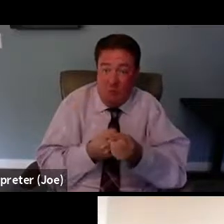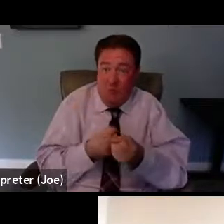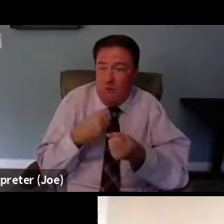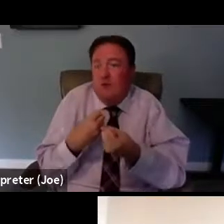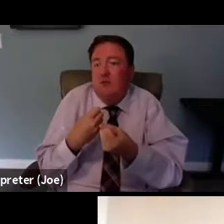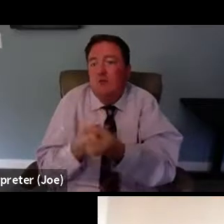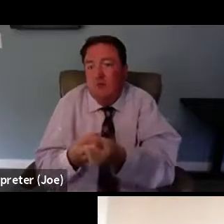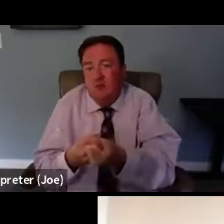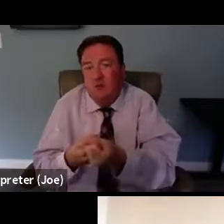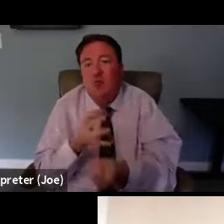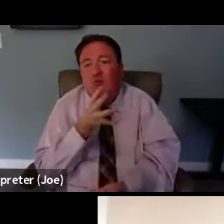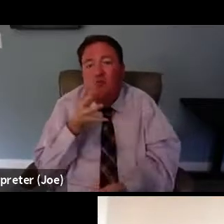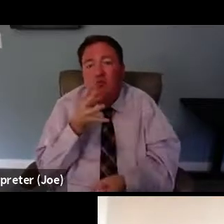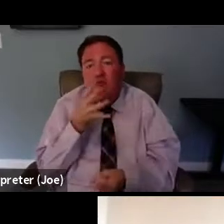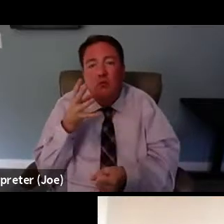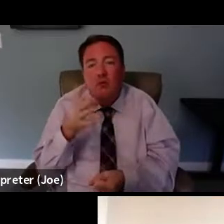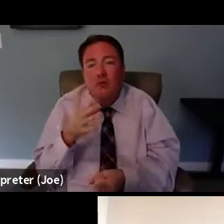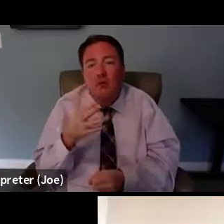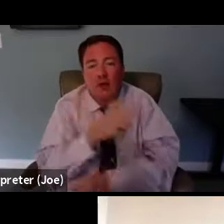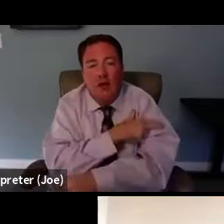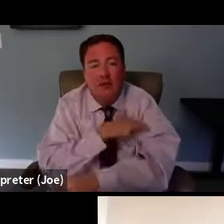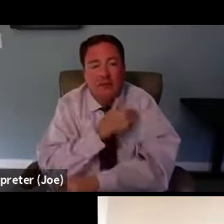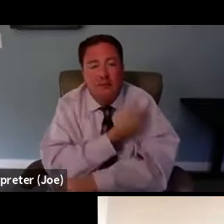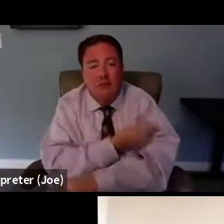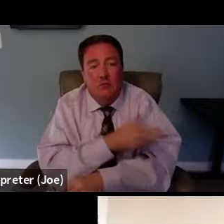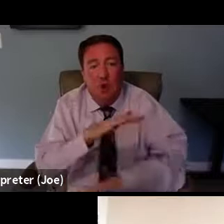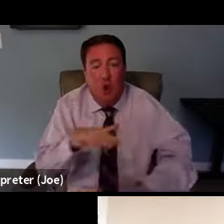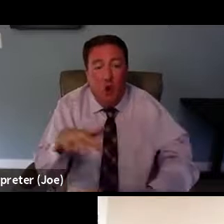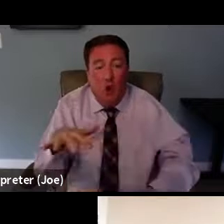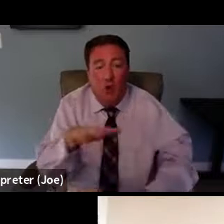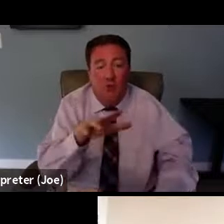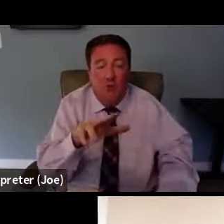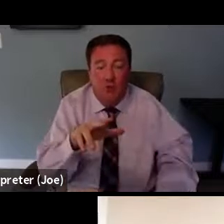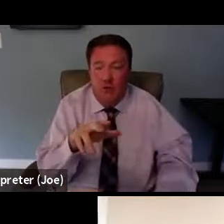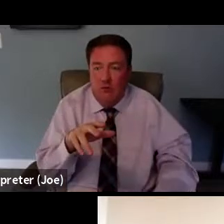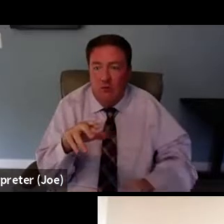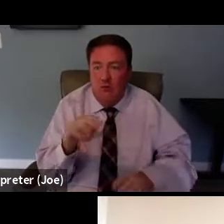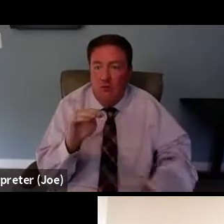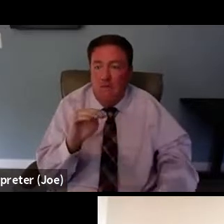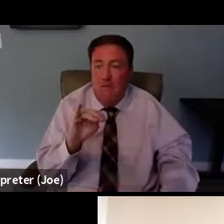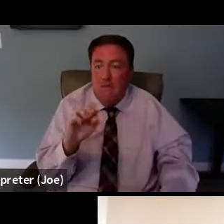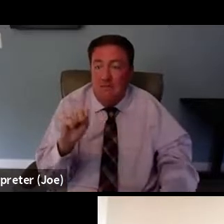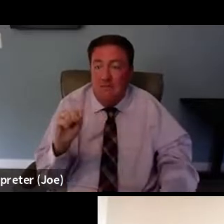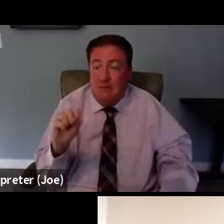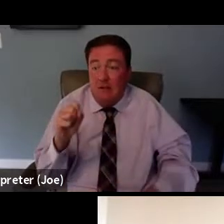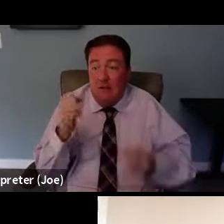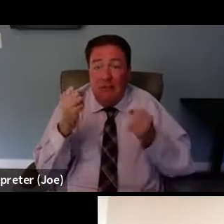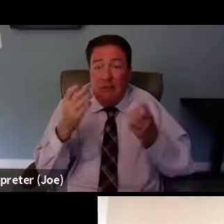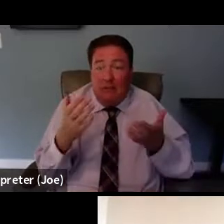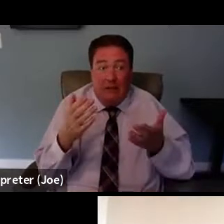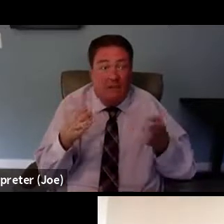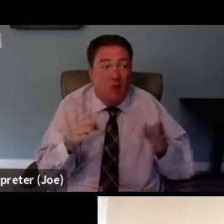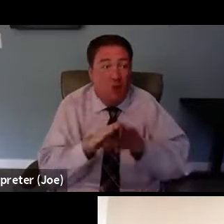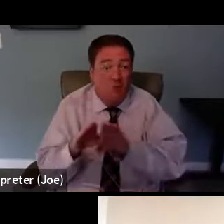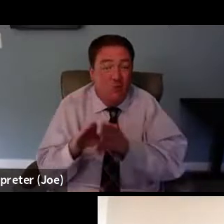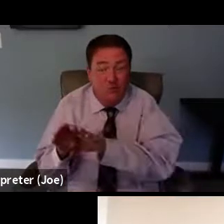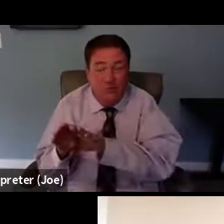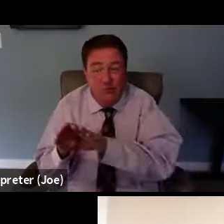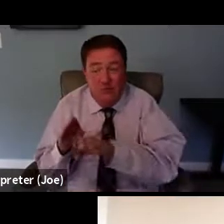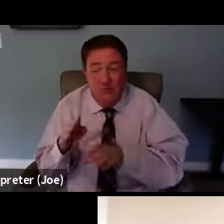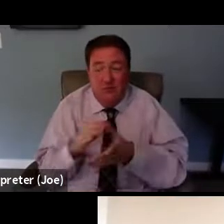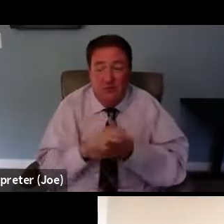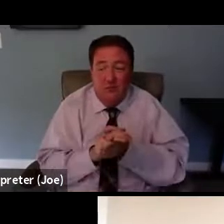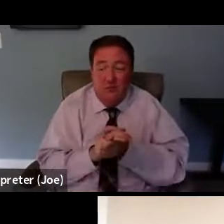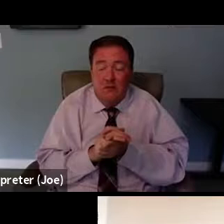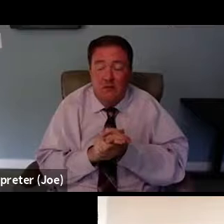hospitals all over the state of Mississippi who are at risk of closure. We know some have closed 51